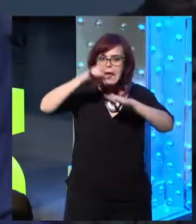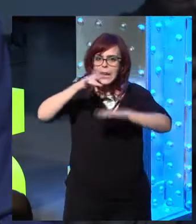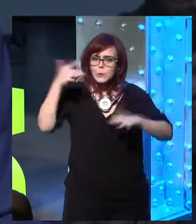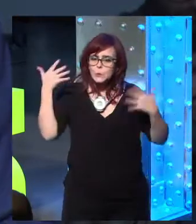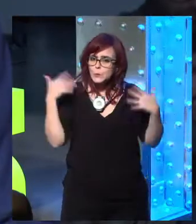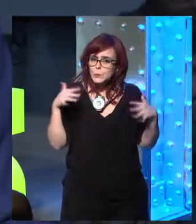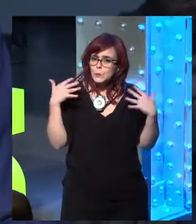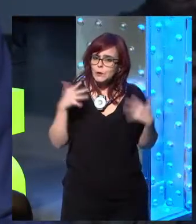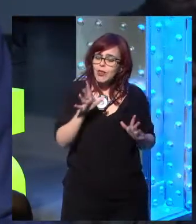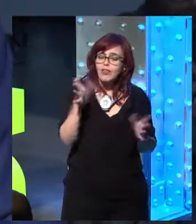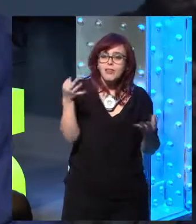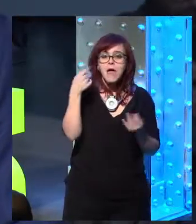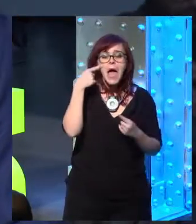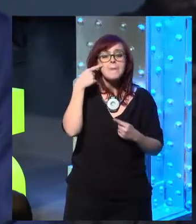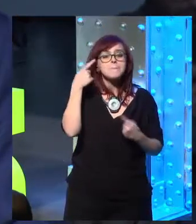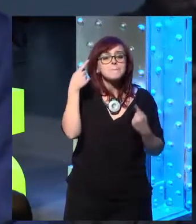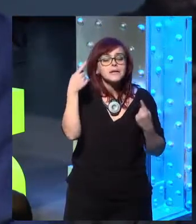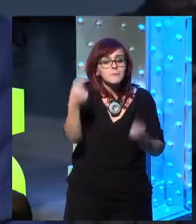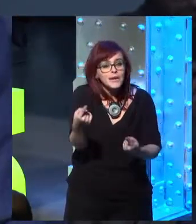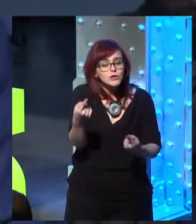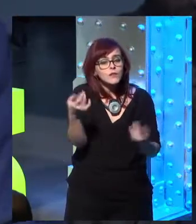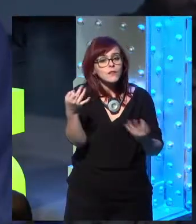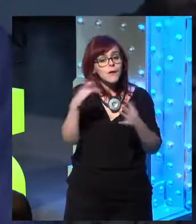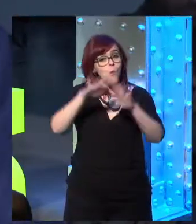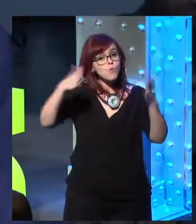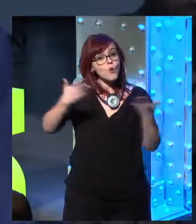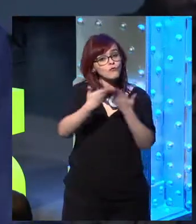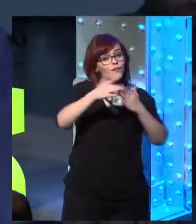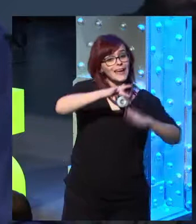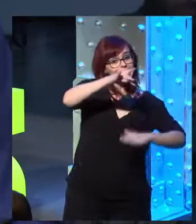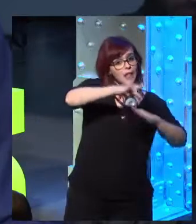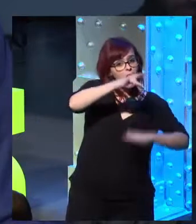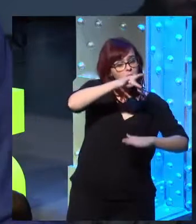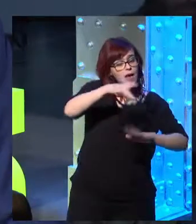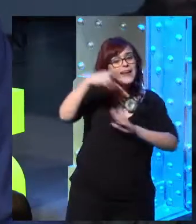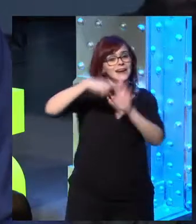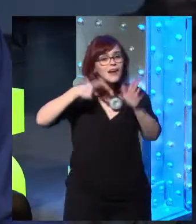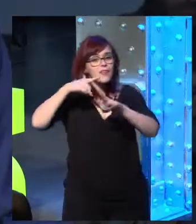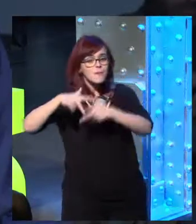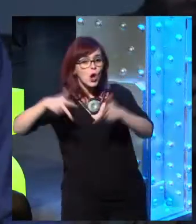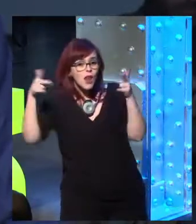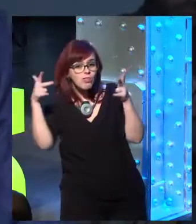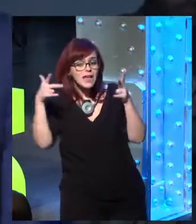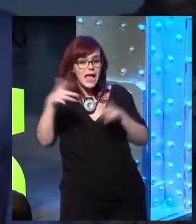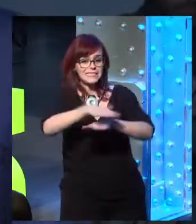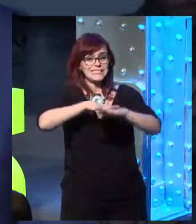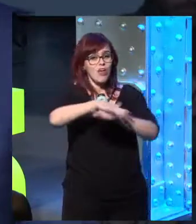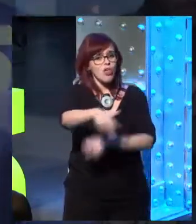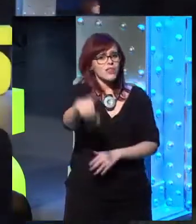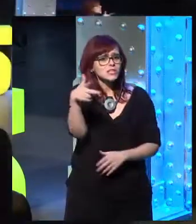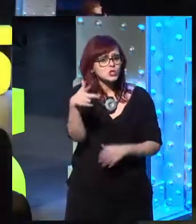has to be a digital democracy. I think that we should rather see how to preserve the rules of democracy,